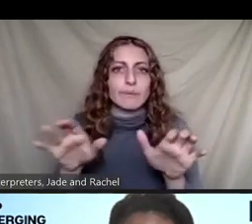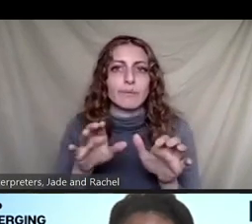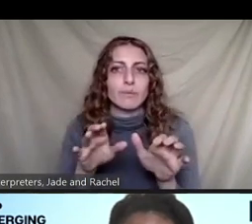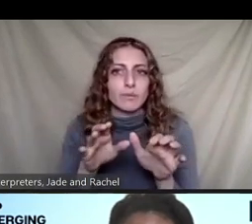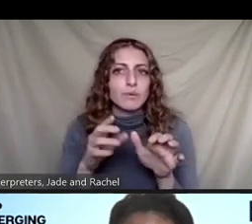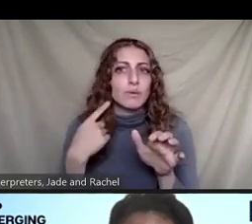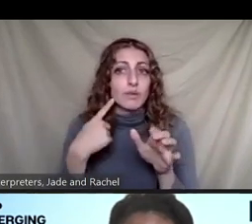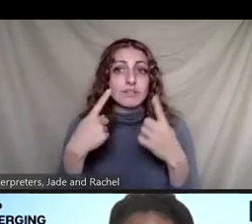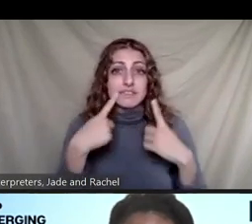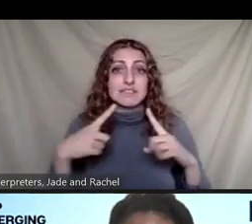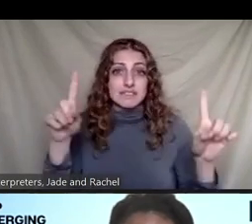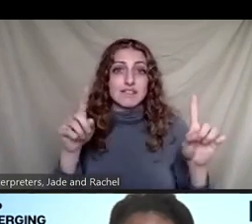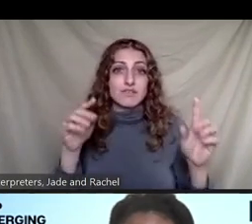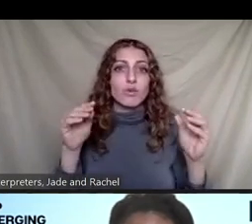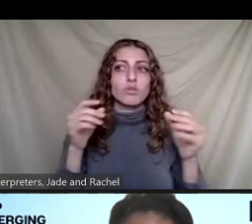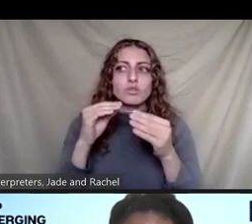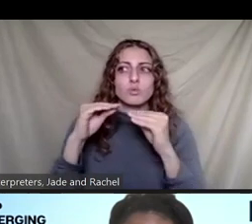engineers to do more of this stuff?